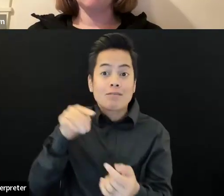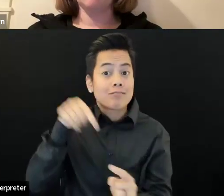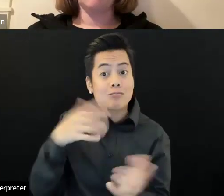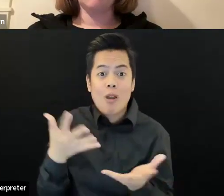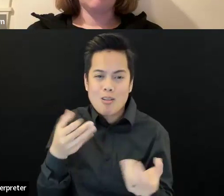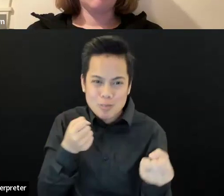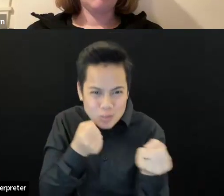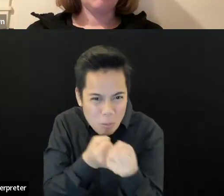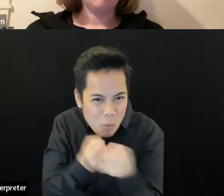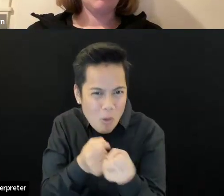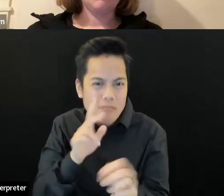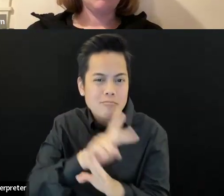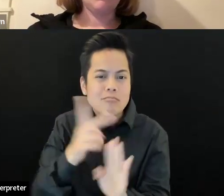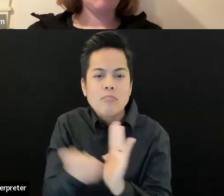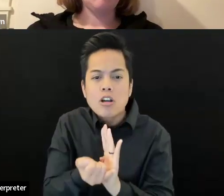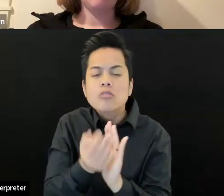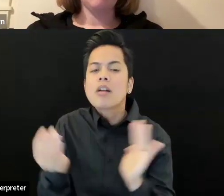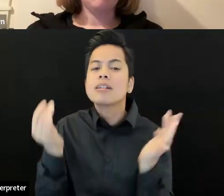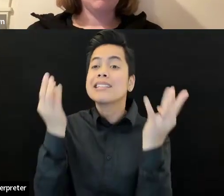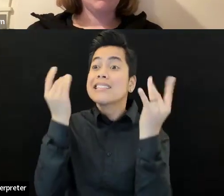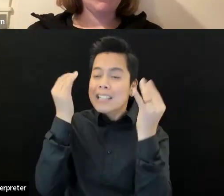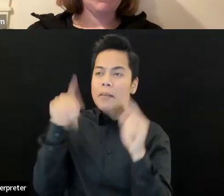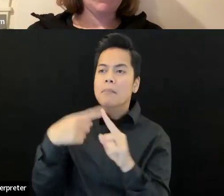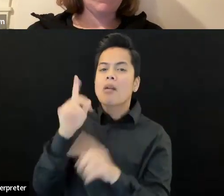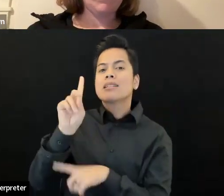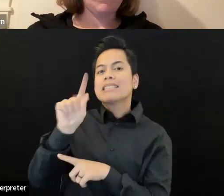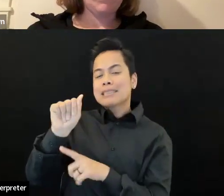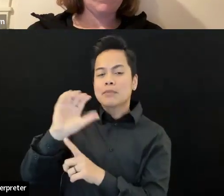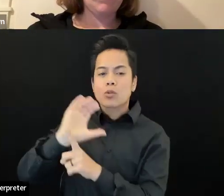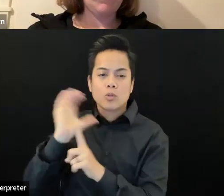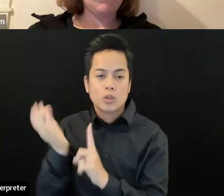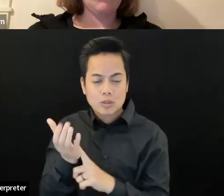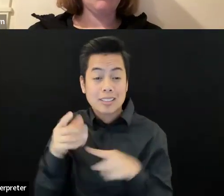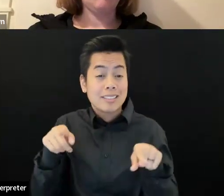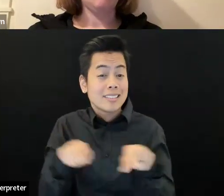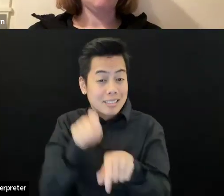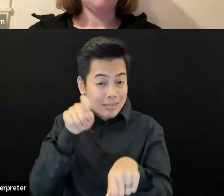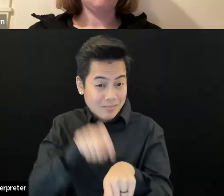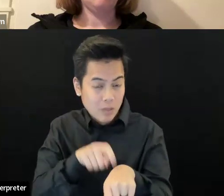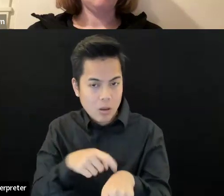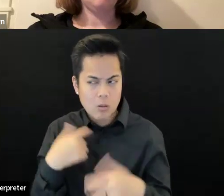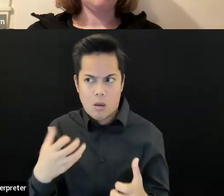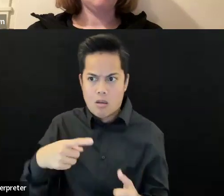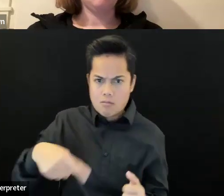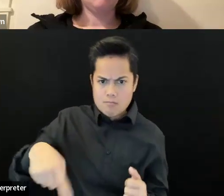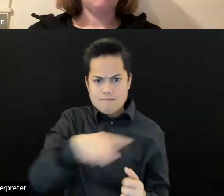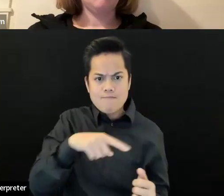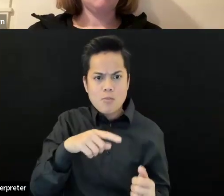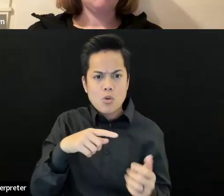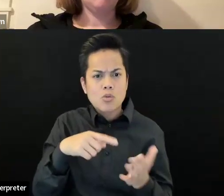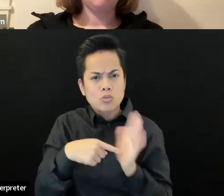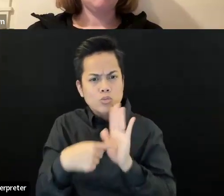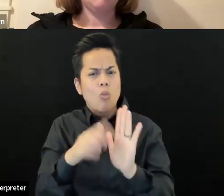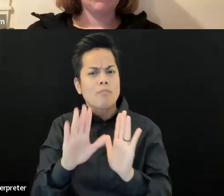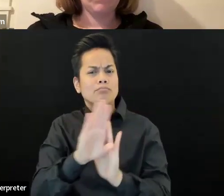culture while also, uh, coming from diverse backgrounds that can, uh, do much more than what our